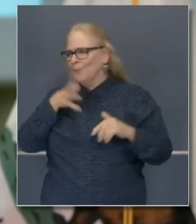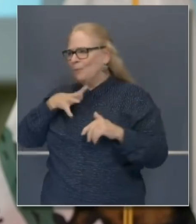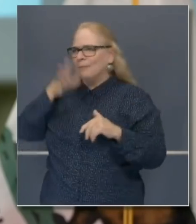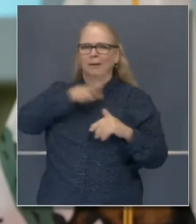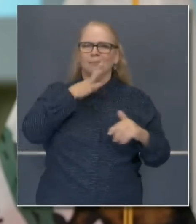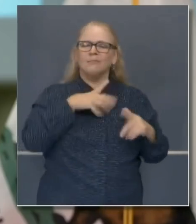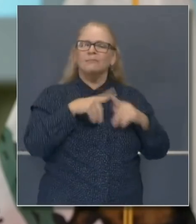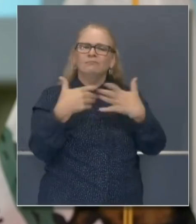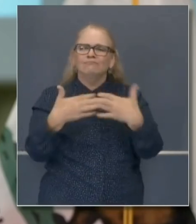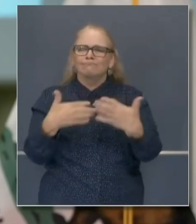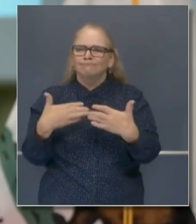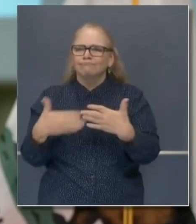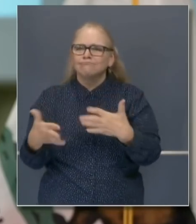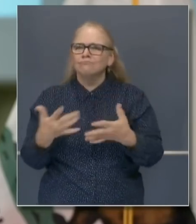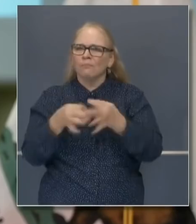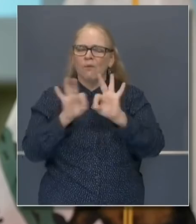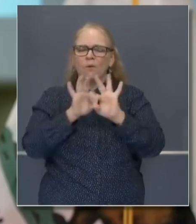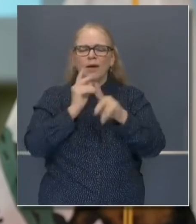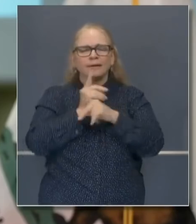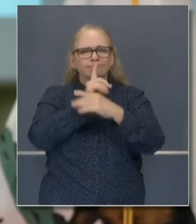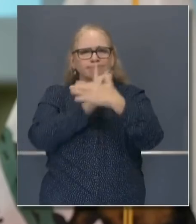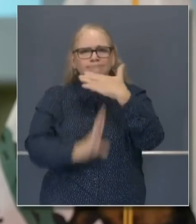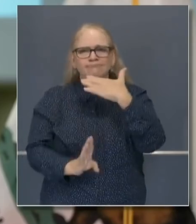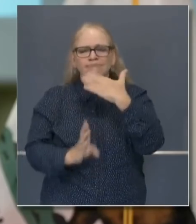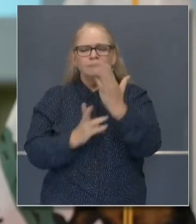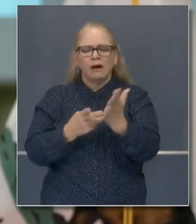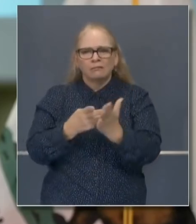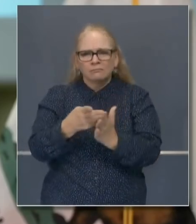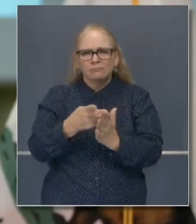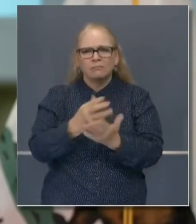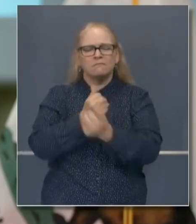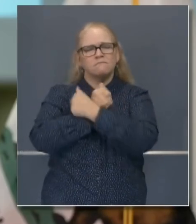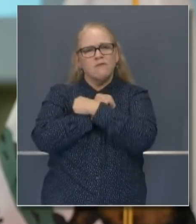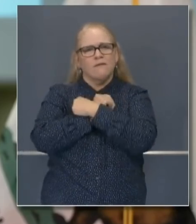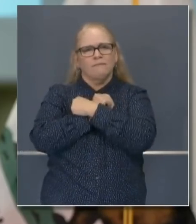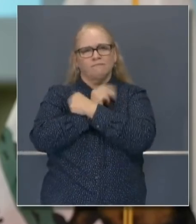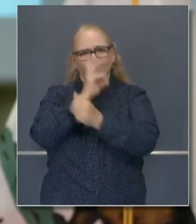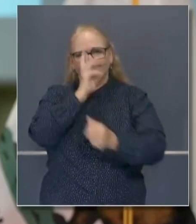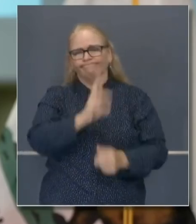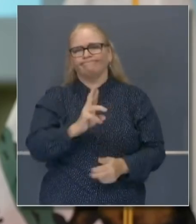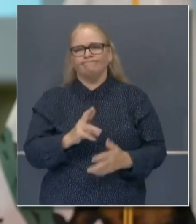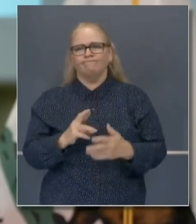sincerely and genuinely and effectively.